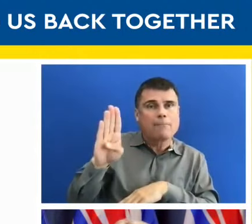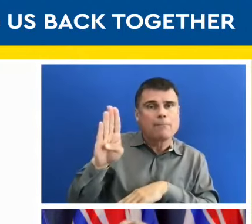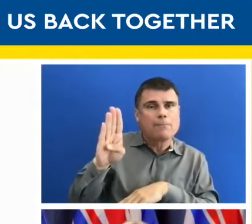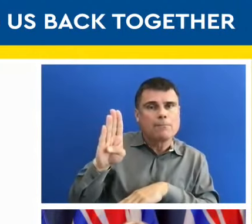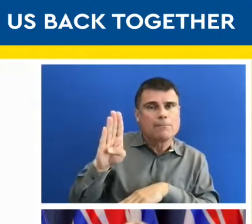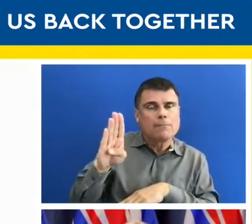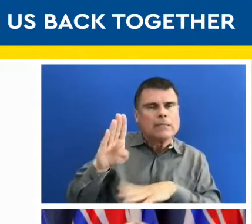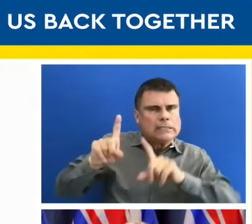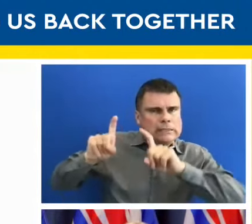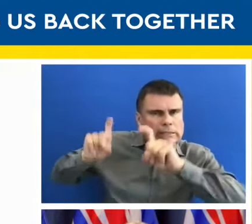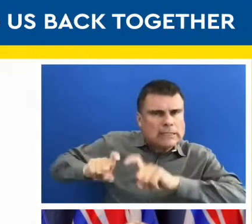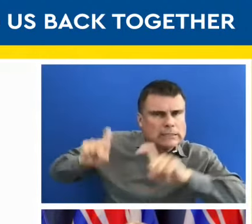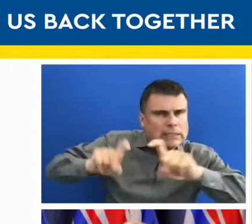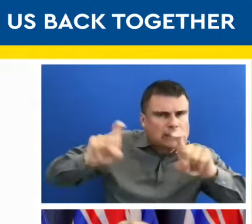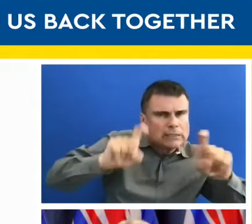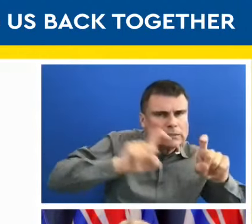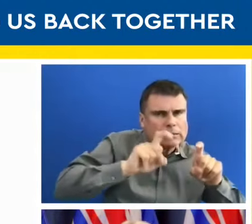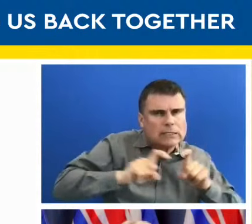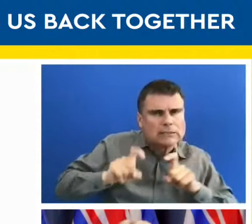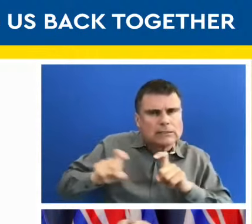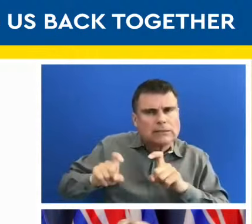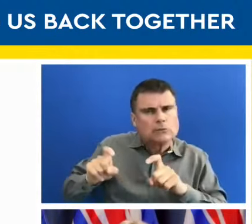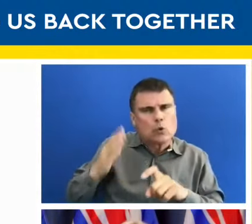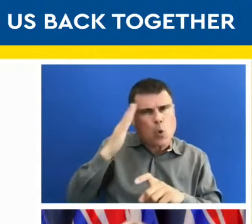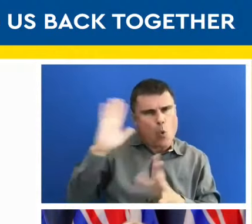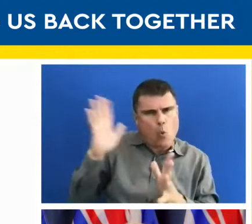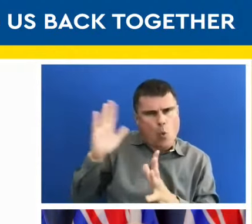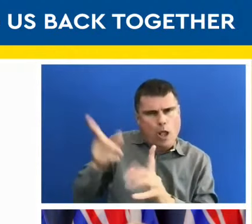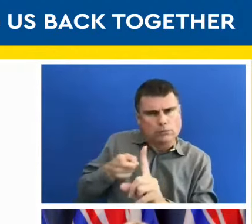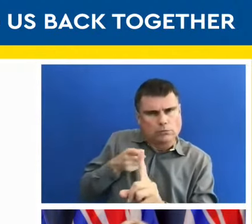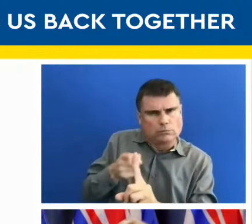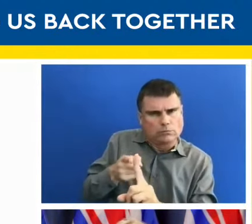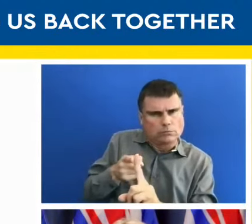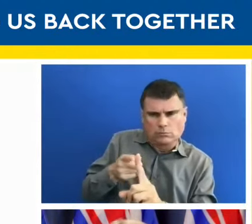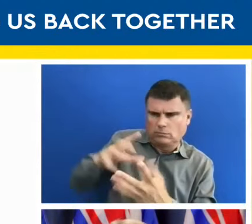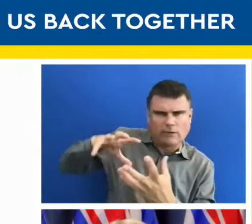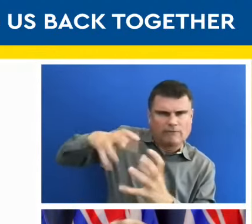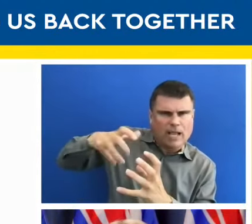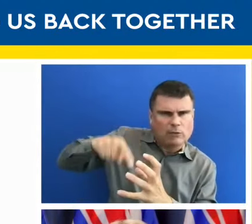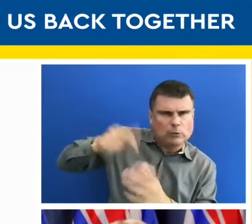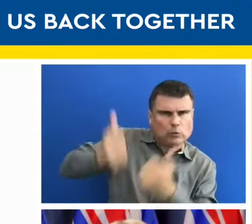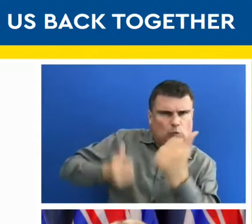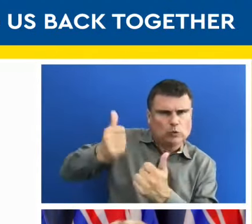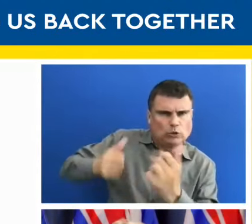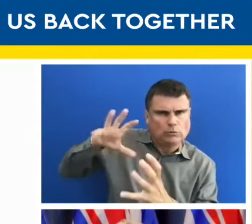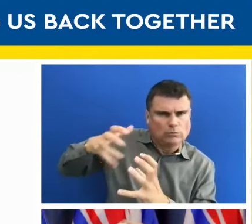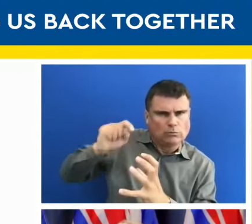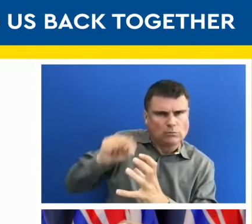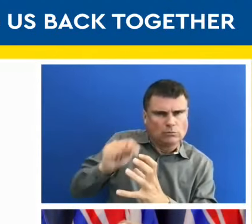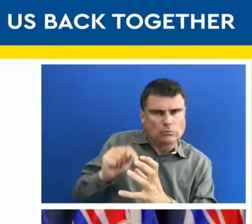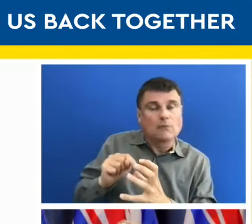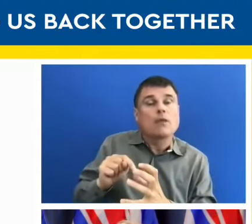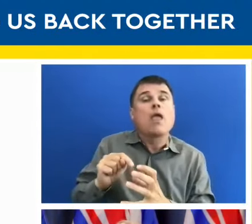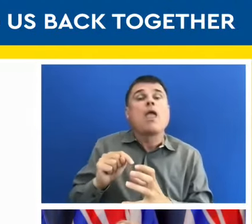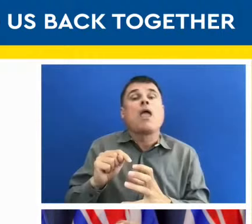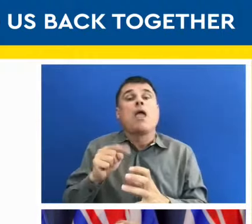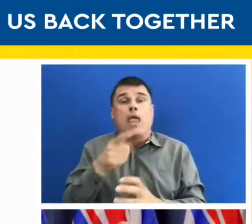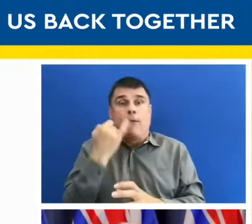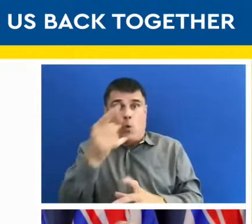exactly what strains are circulating. But plan ahead. Do a little bit of research before you arrive.